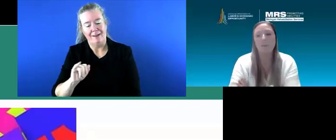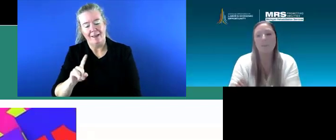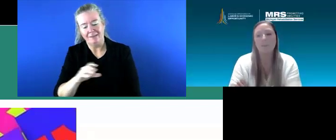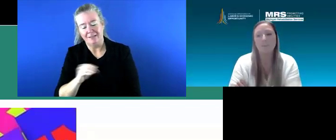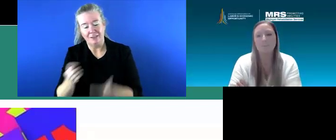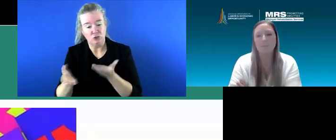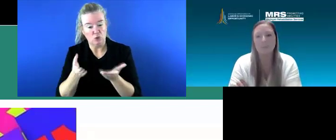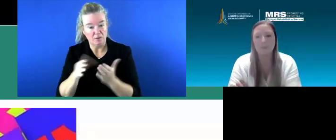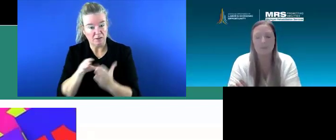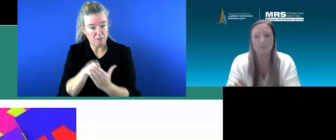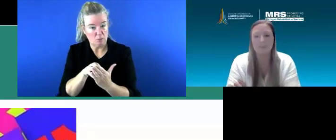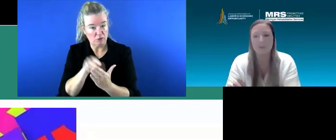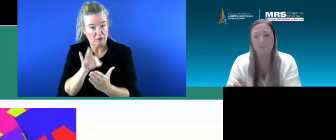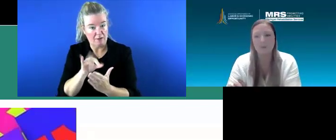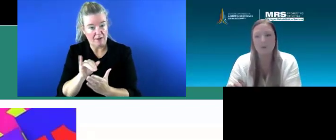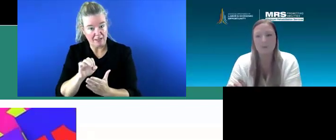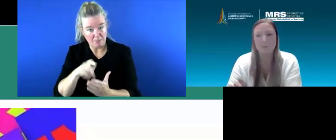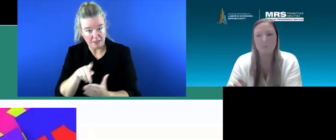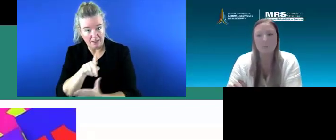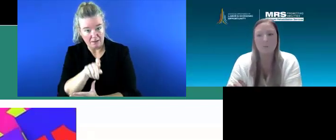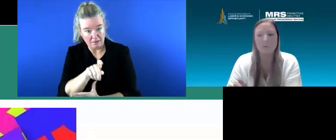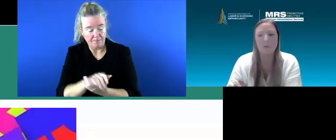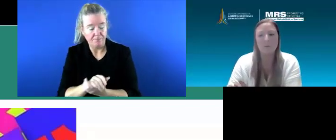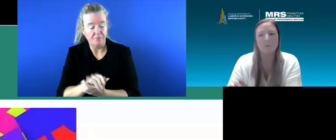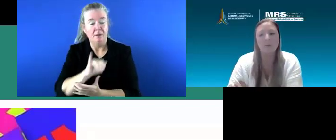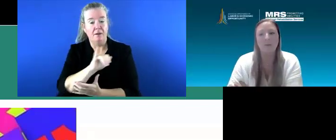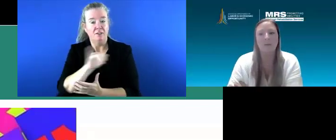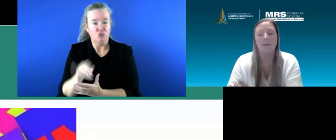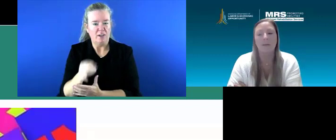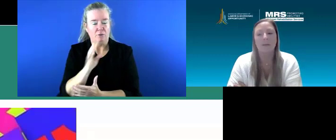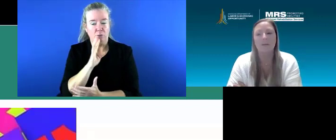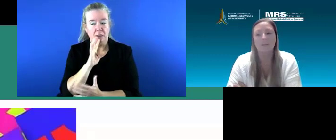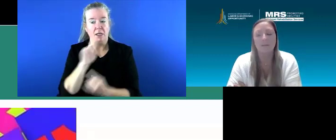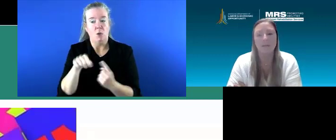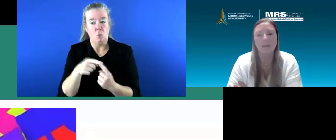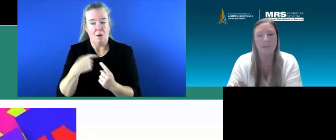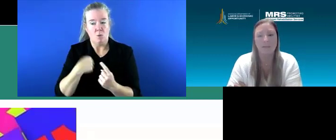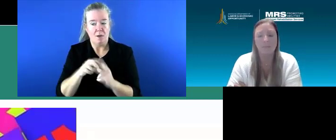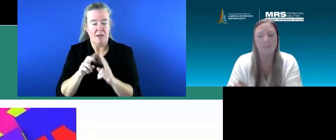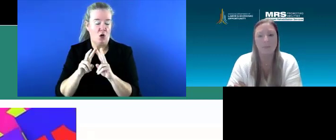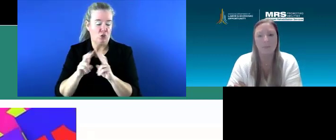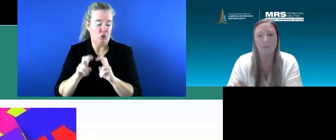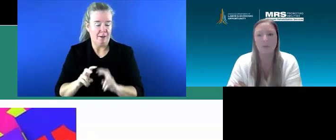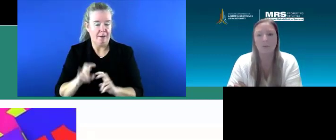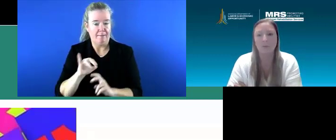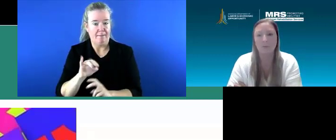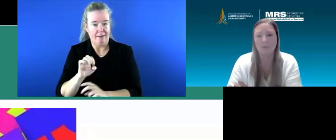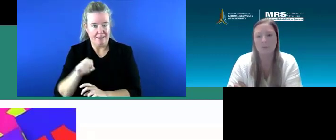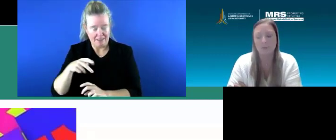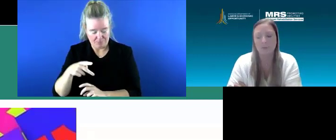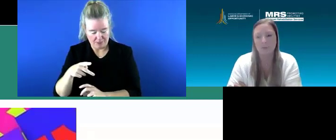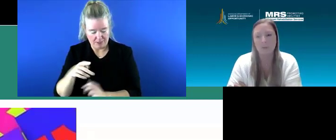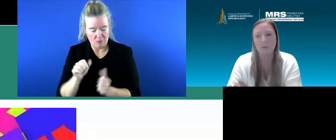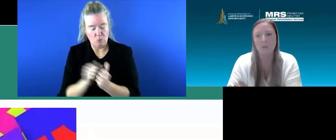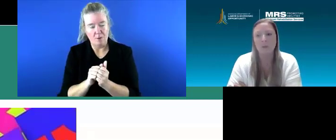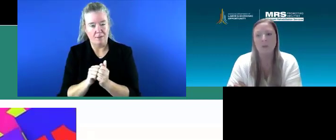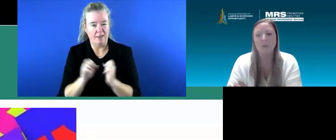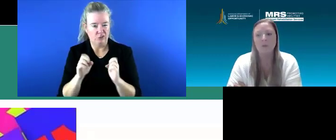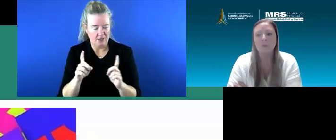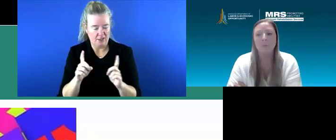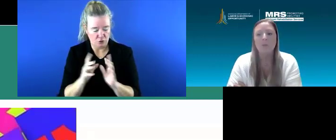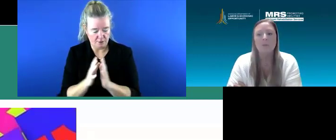So thank you. This is Jennifer. So when we are looking at the IEP with education,